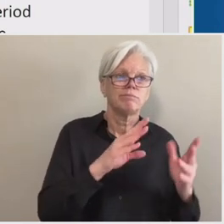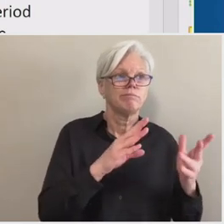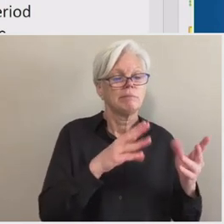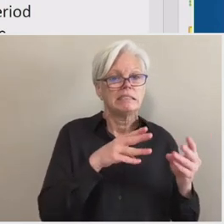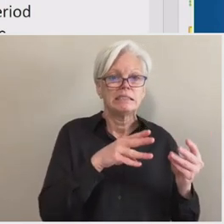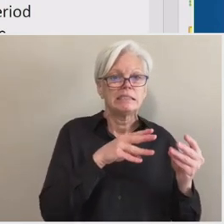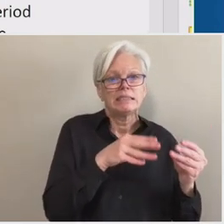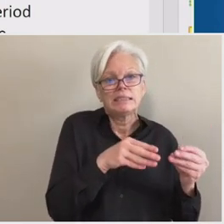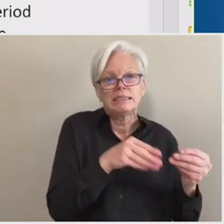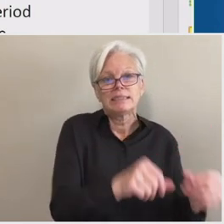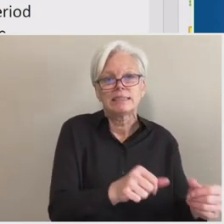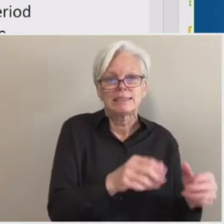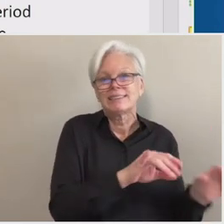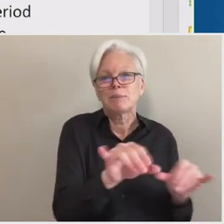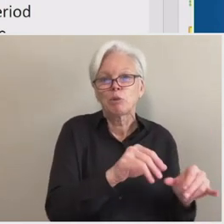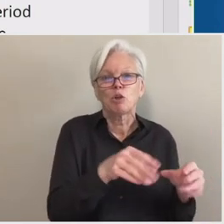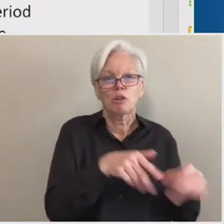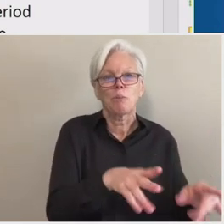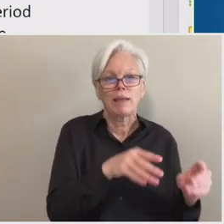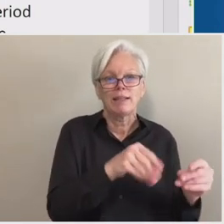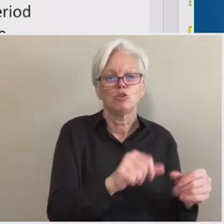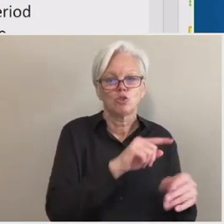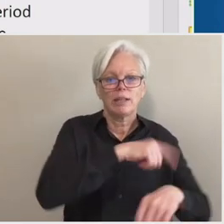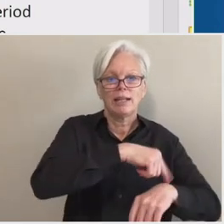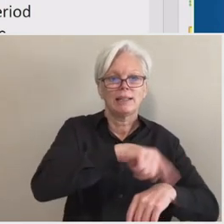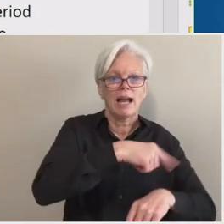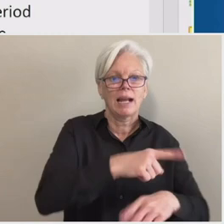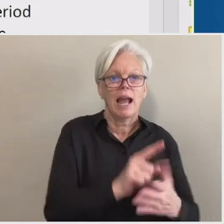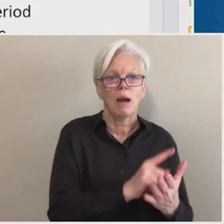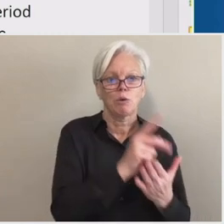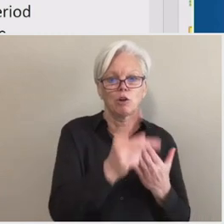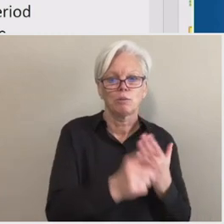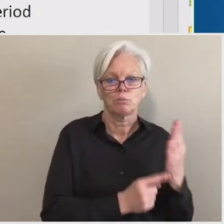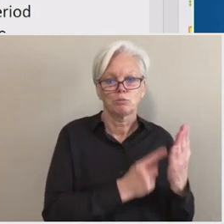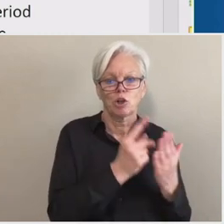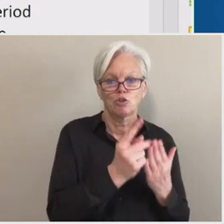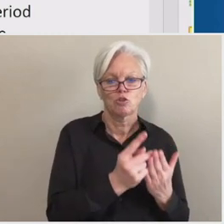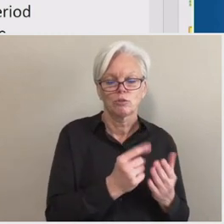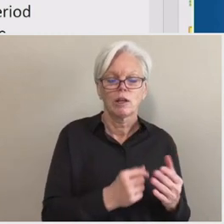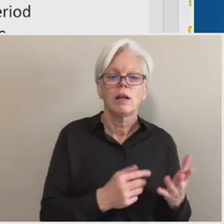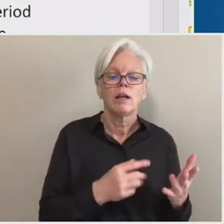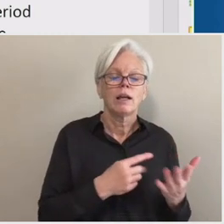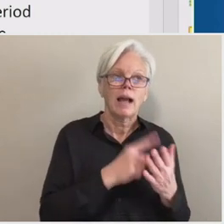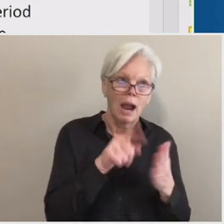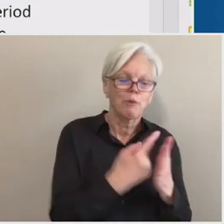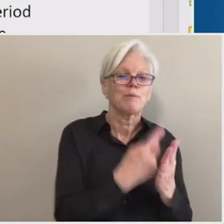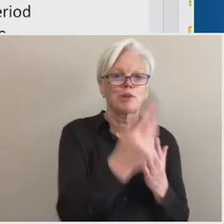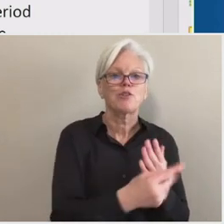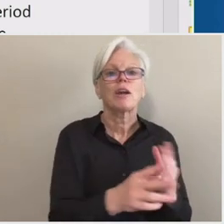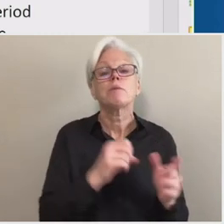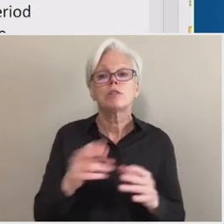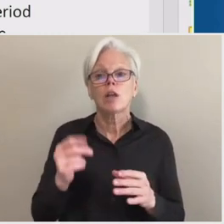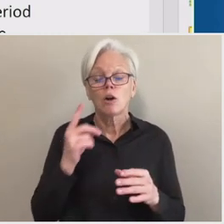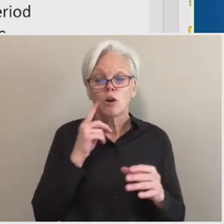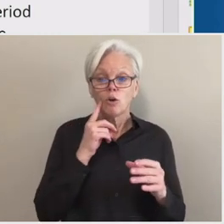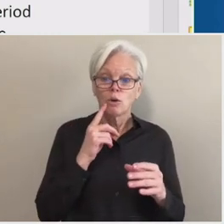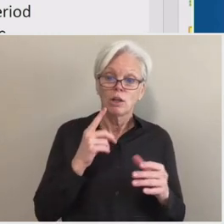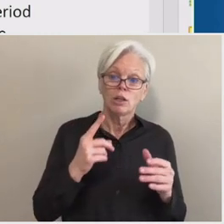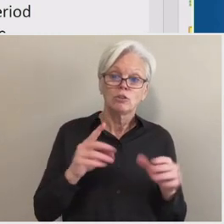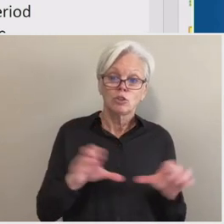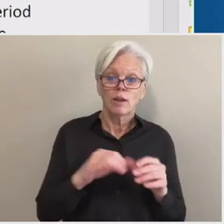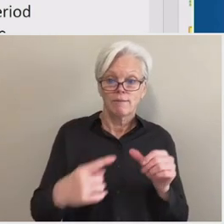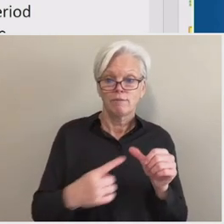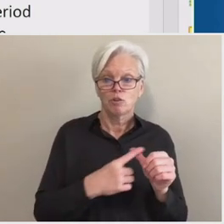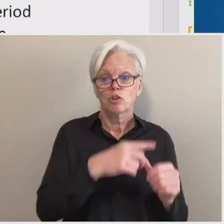So there has been, it's very straightforward to do this calculation in the first payment period in a clock